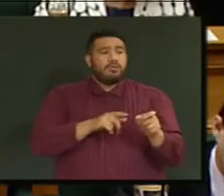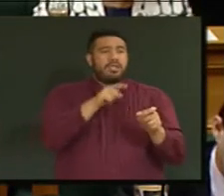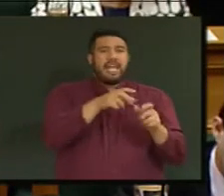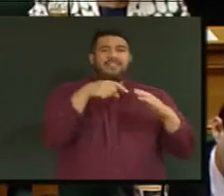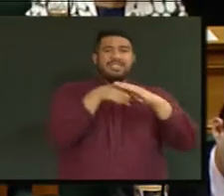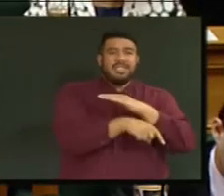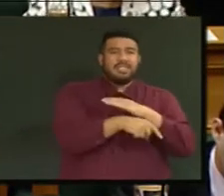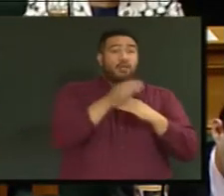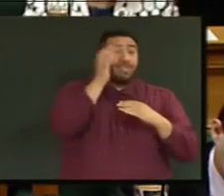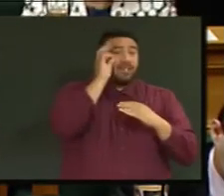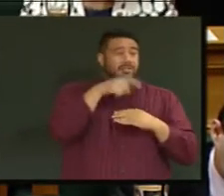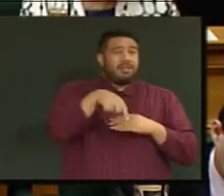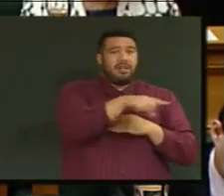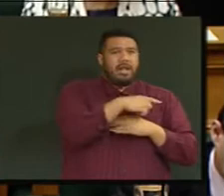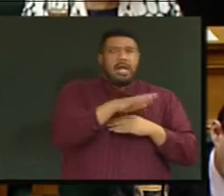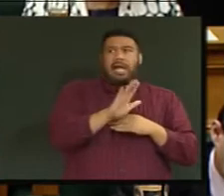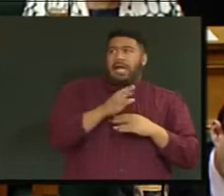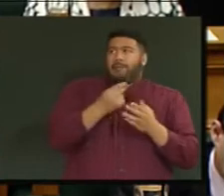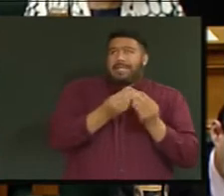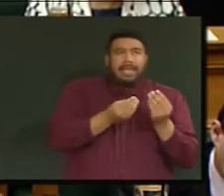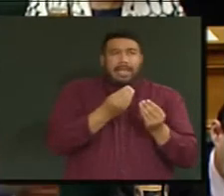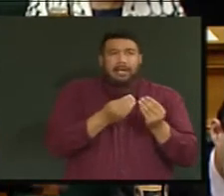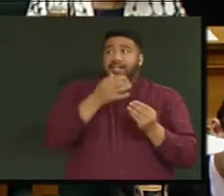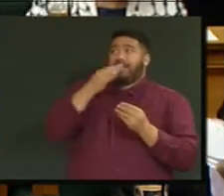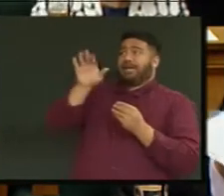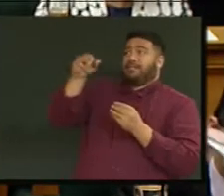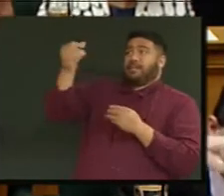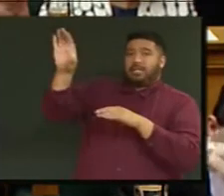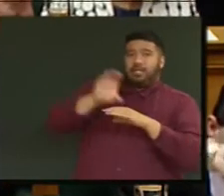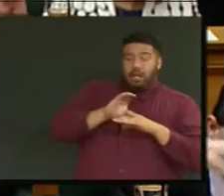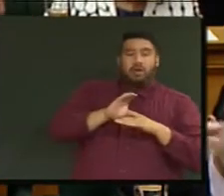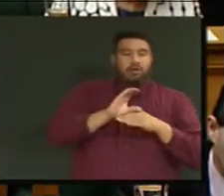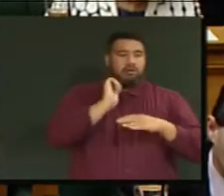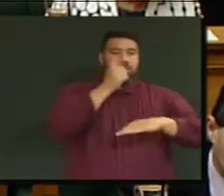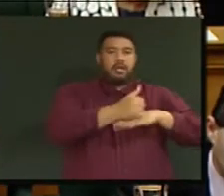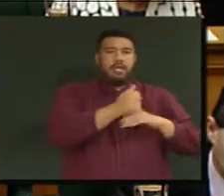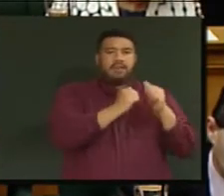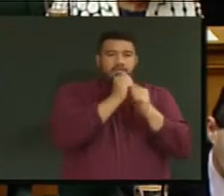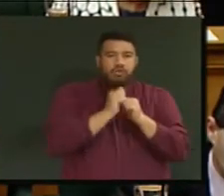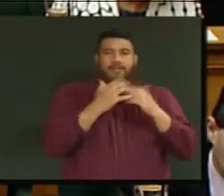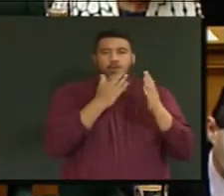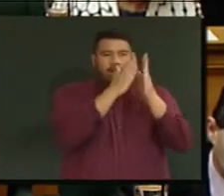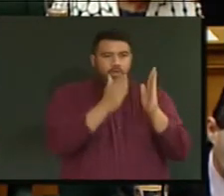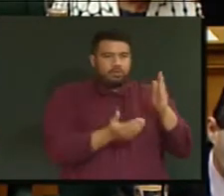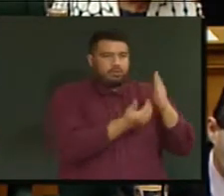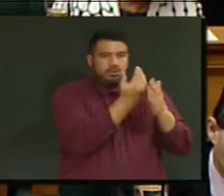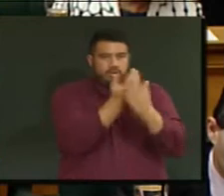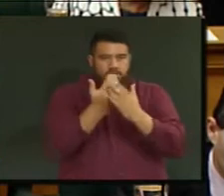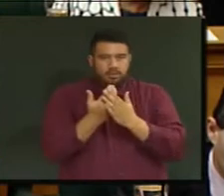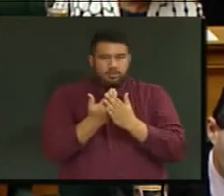councils put infrastructure in place so houses can be built. It doesn't pay for houses to be built.